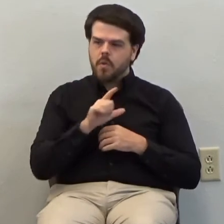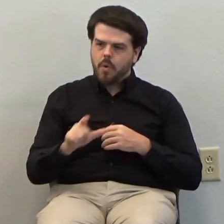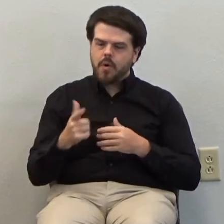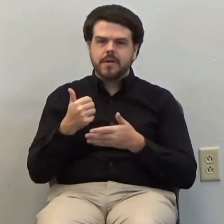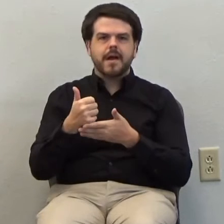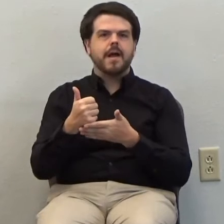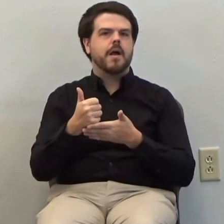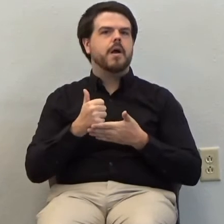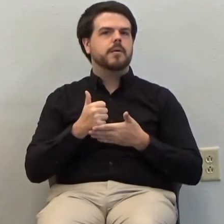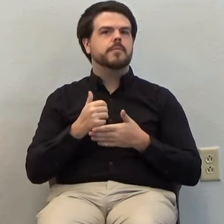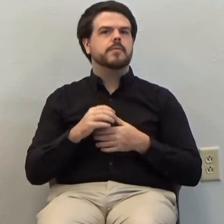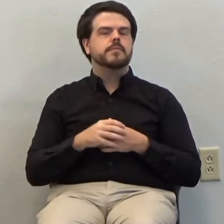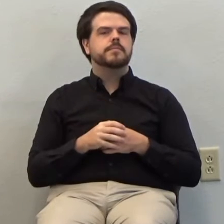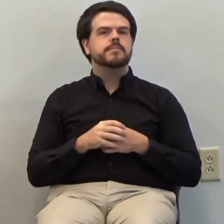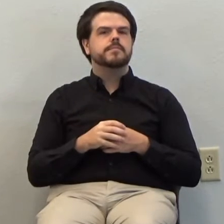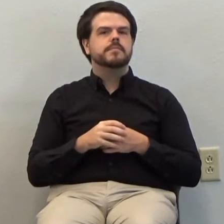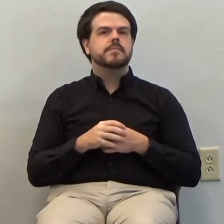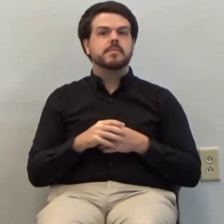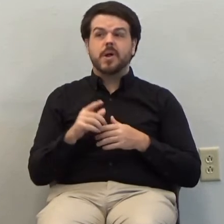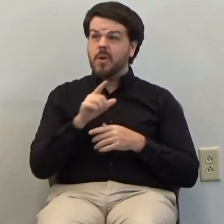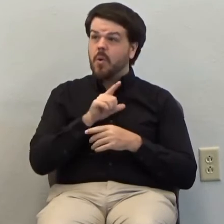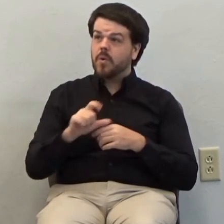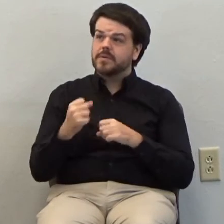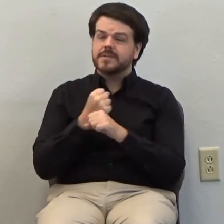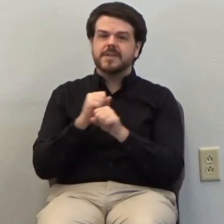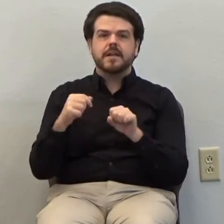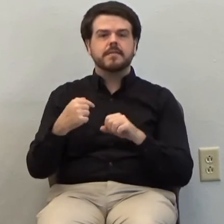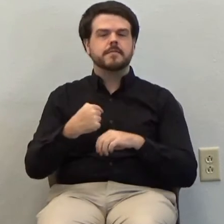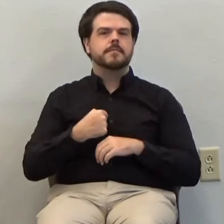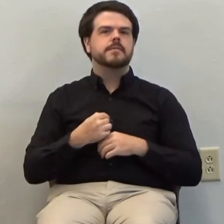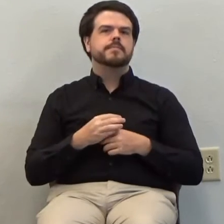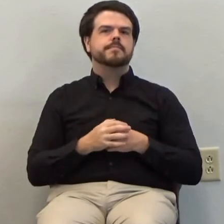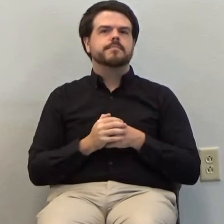help me Lord save me